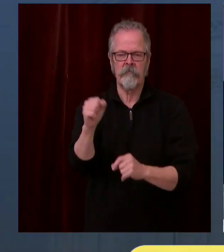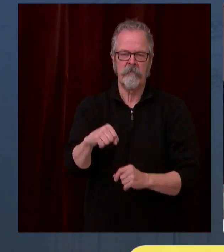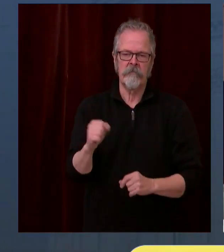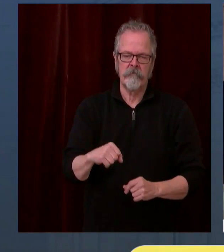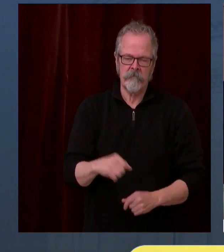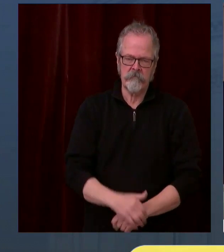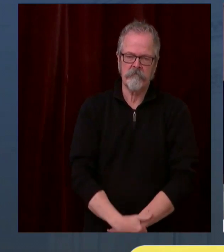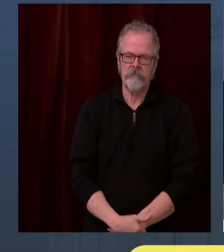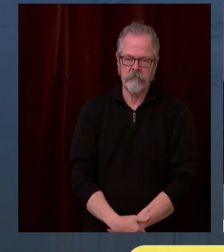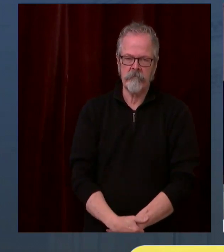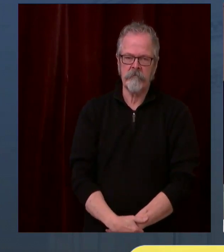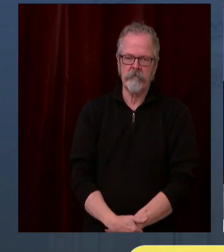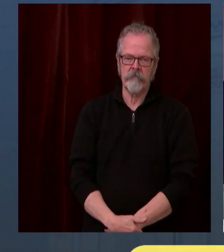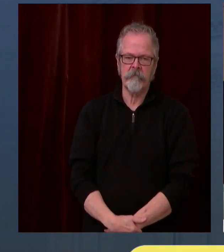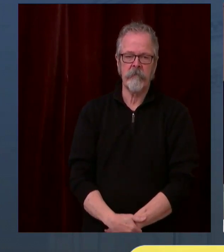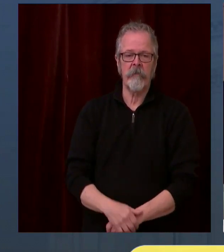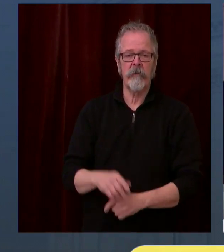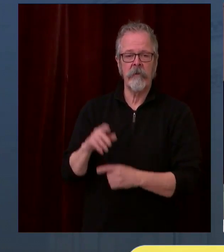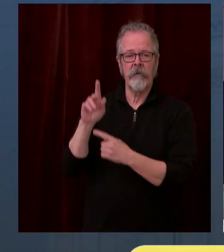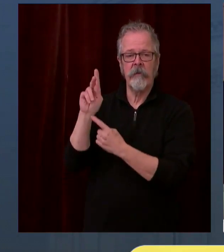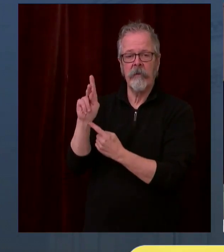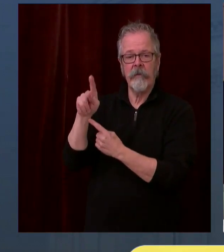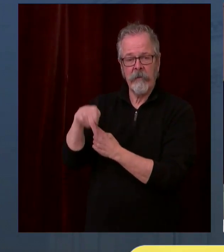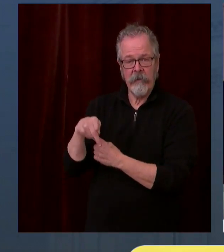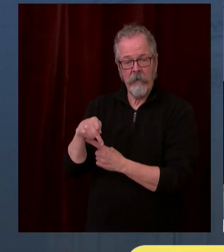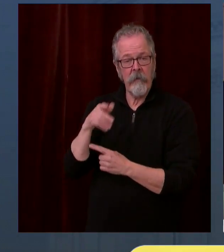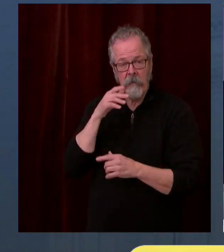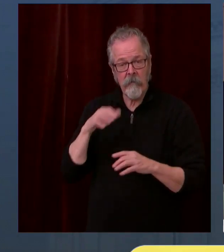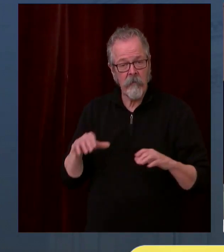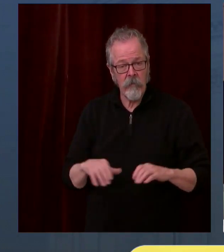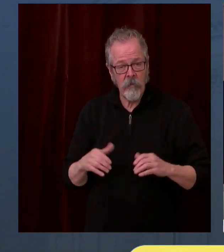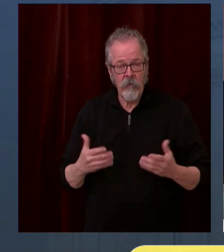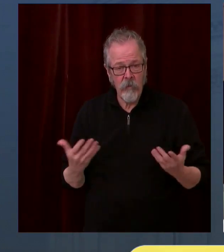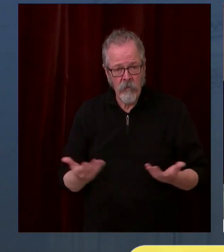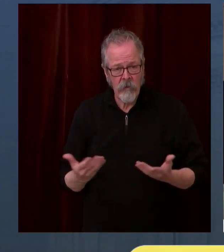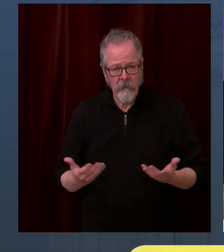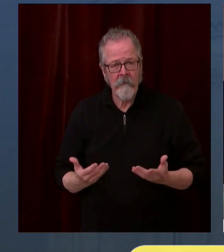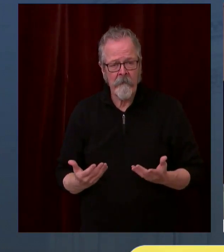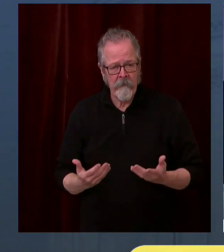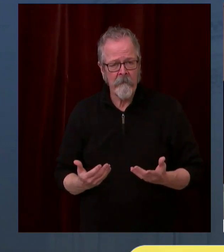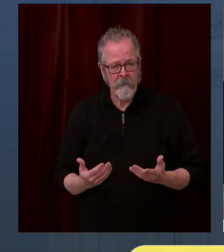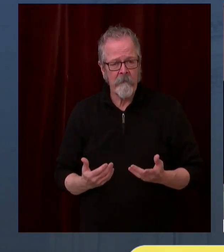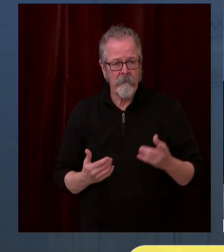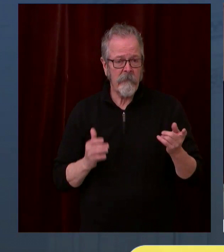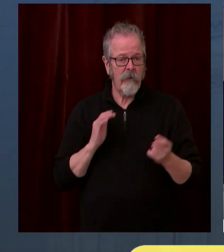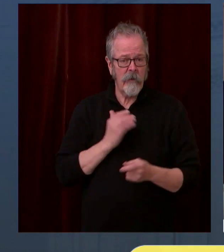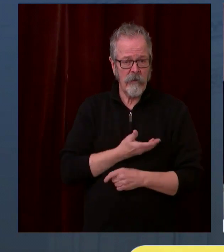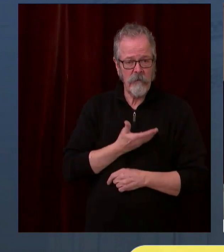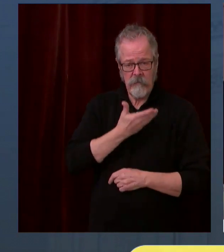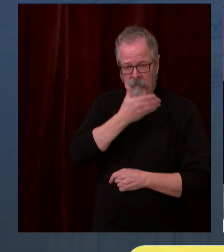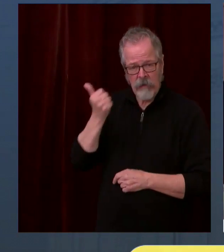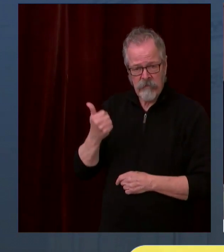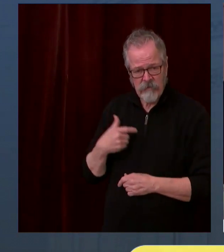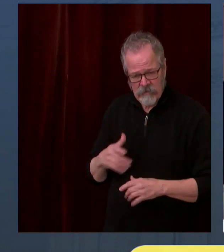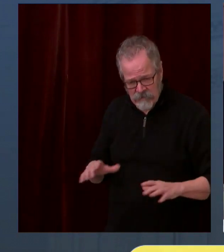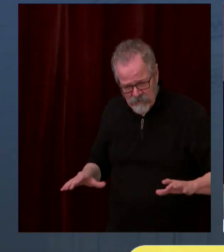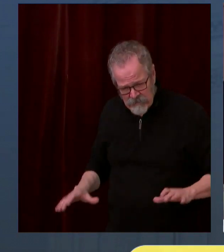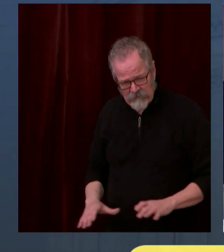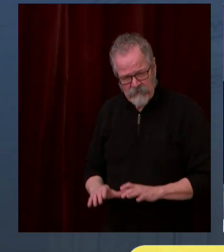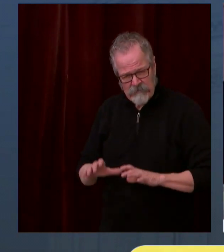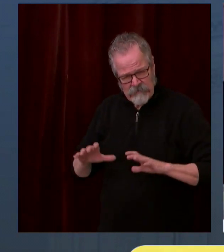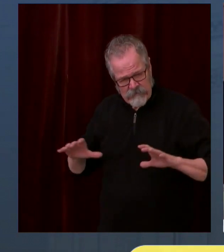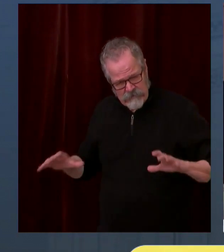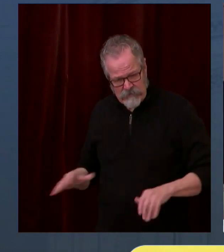We're going to give all of you, every single Washingtonian, our very best effort. We have a lot to offer with medical,